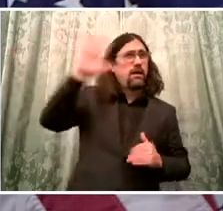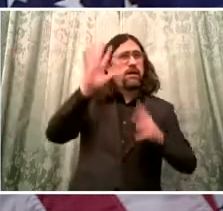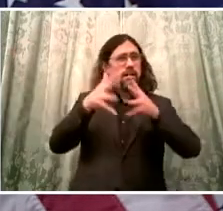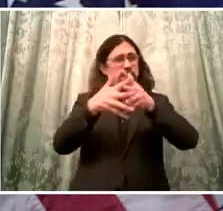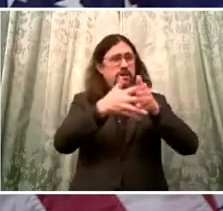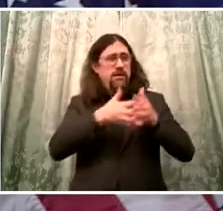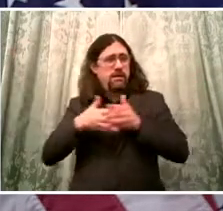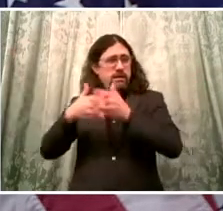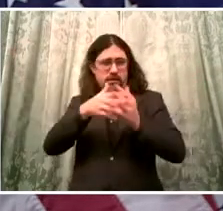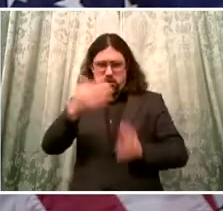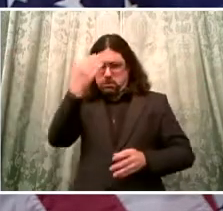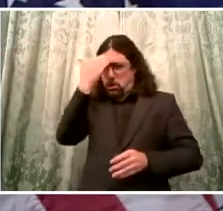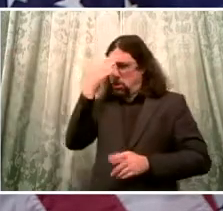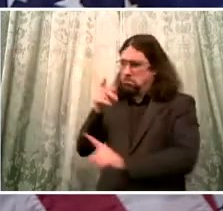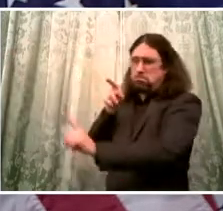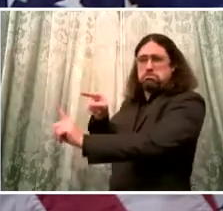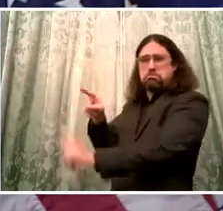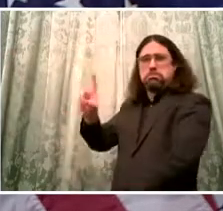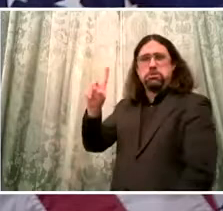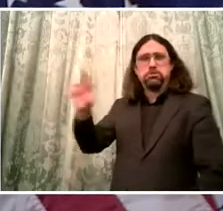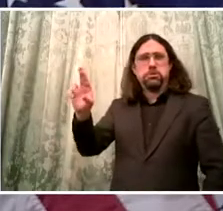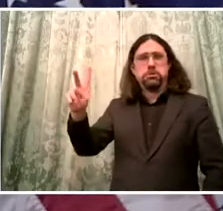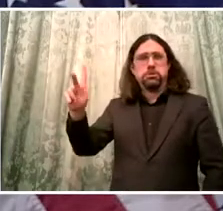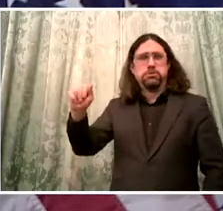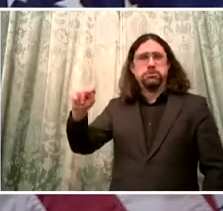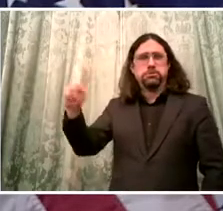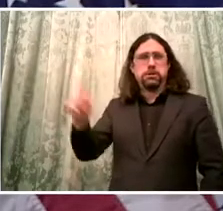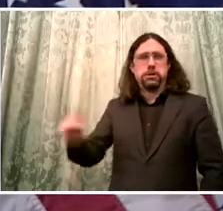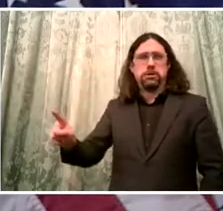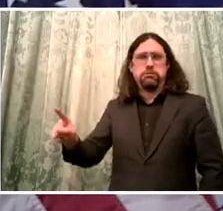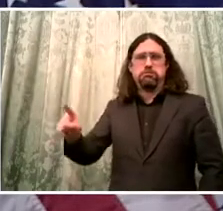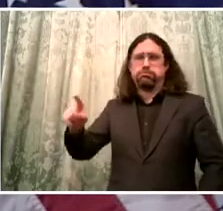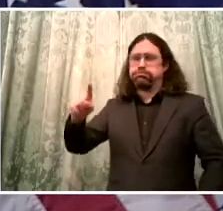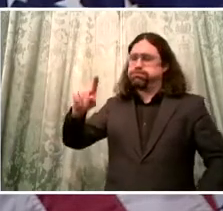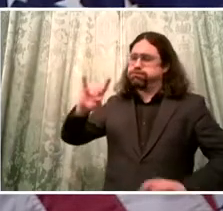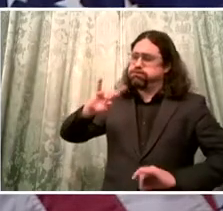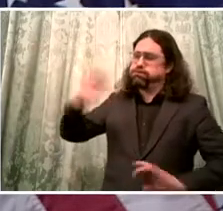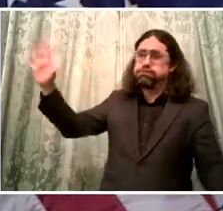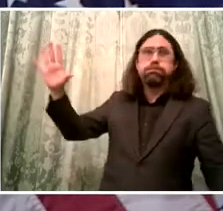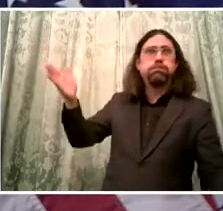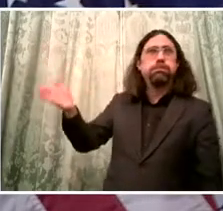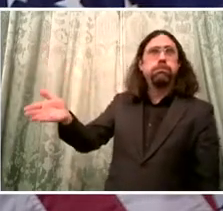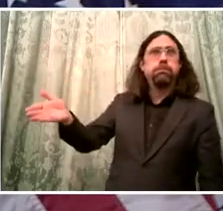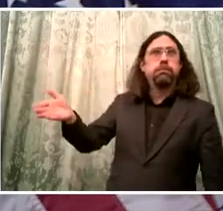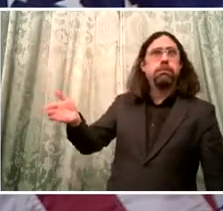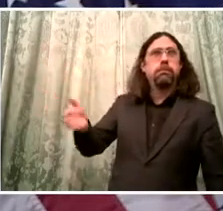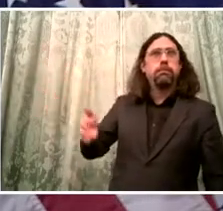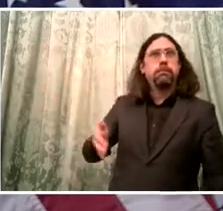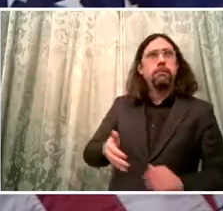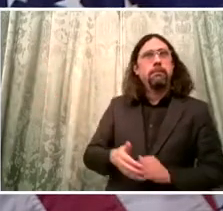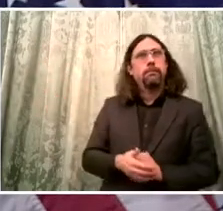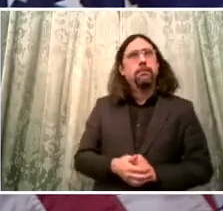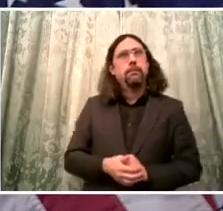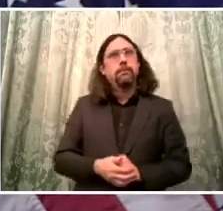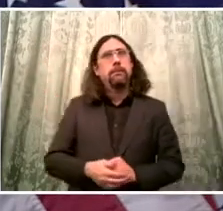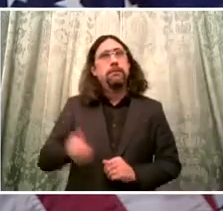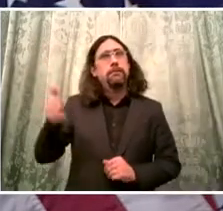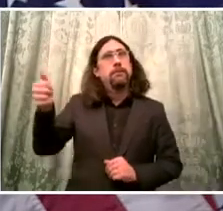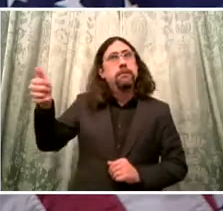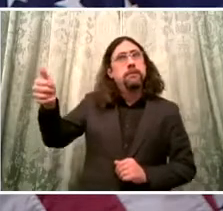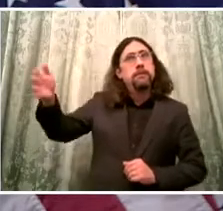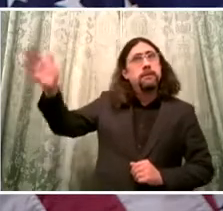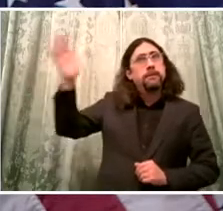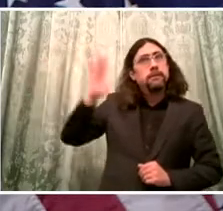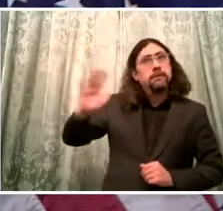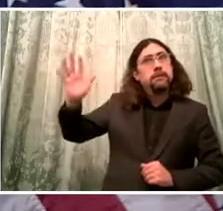this is a guy who ran Los Angeles Public Health System, the second largest in the country, and then came here in the last years has been running the largest